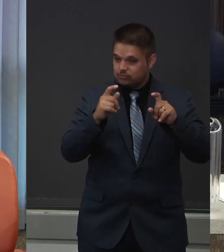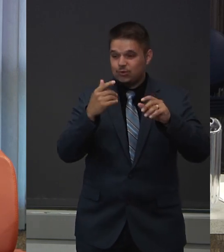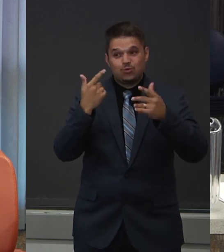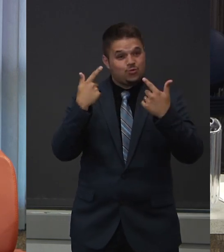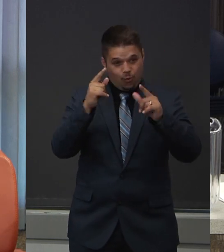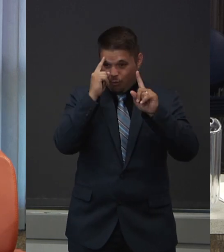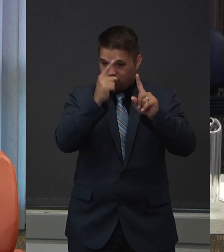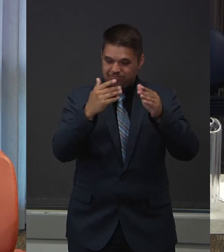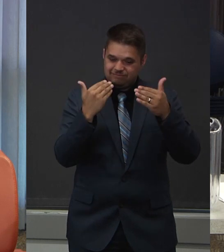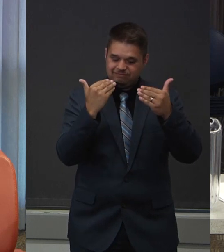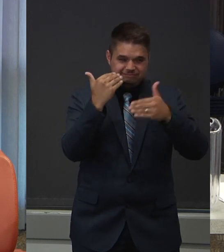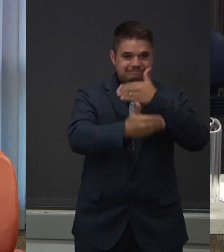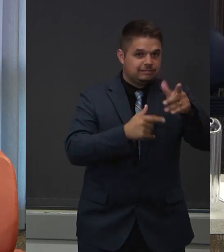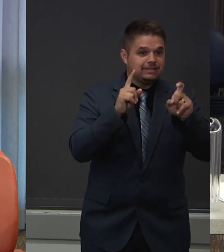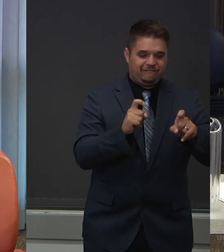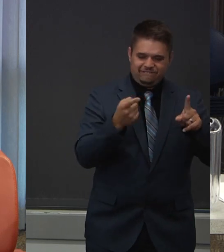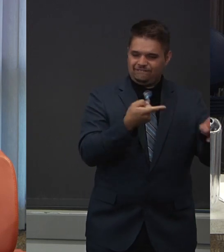days.